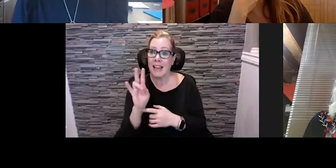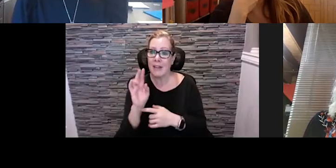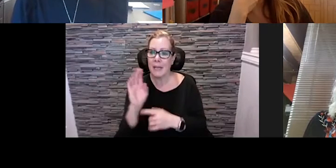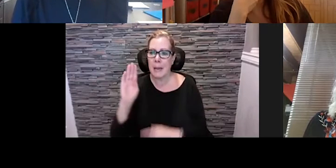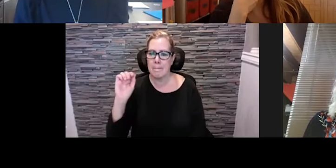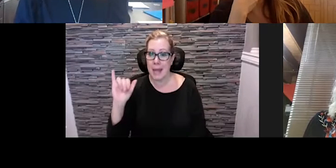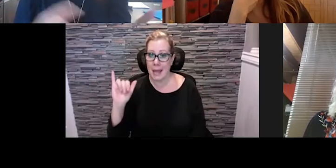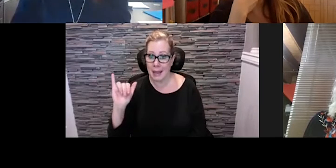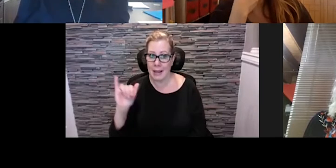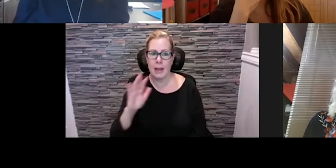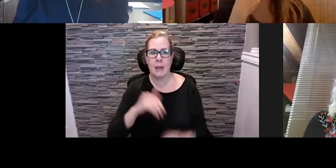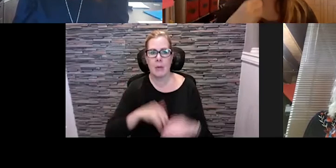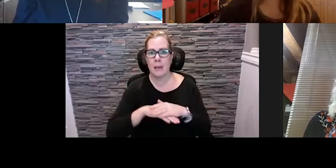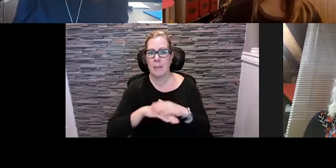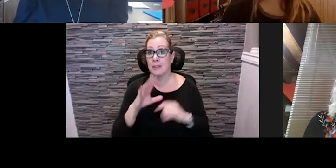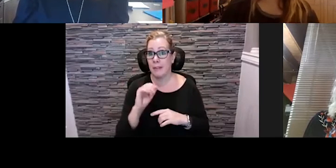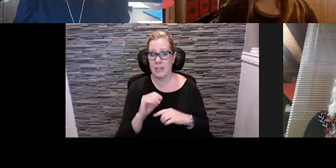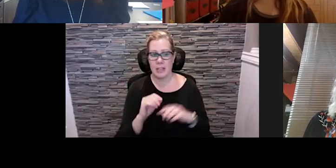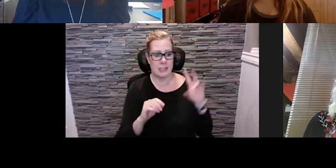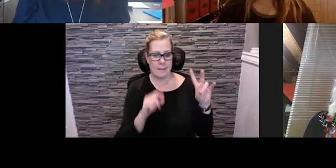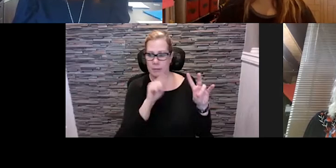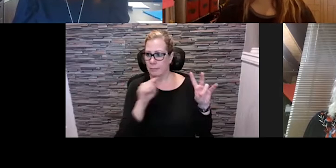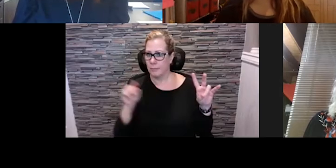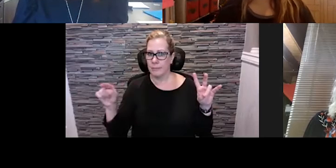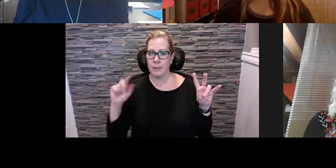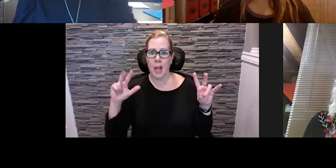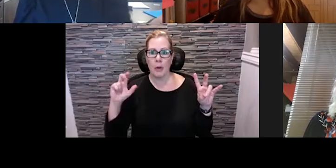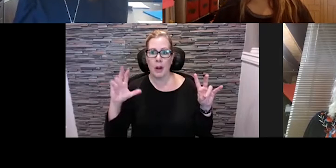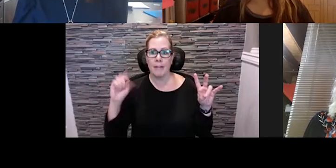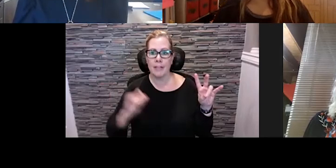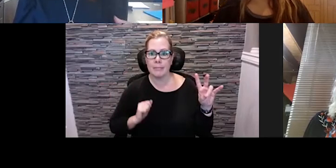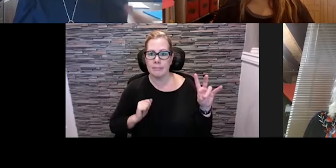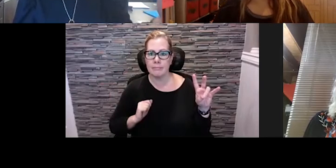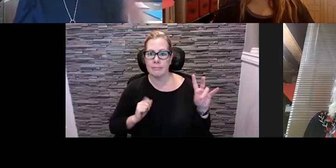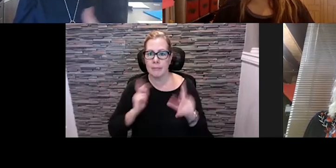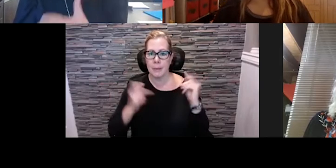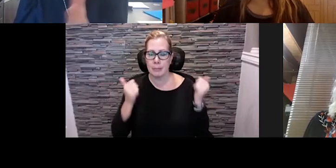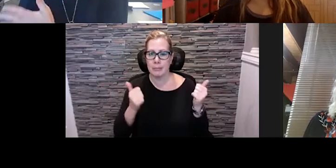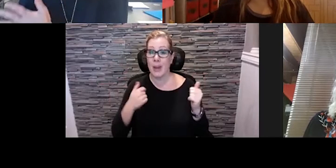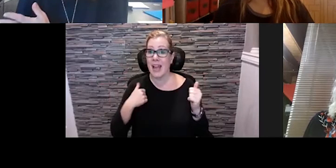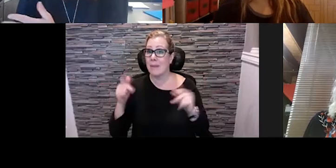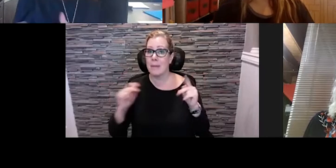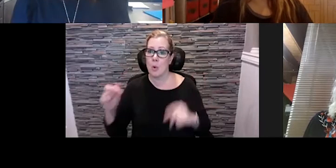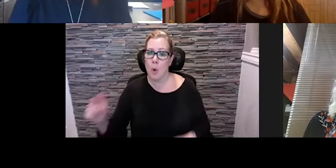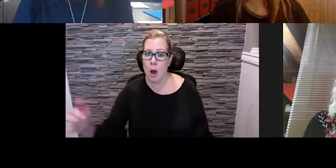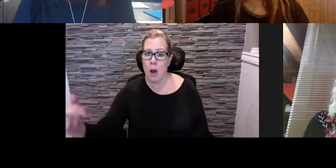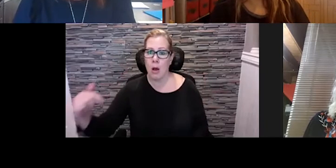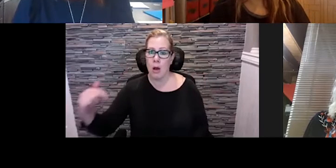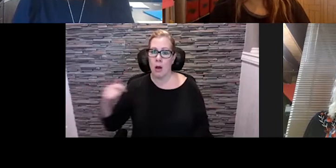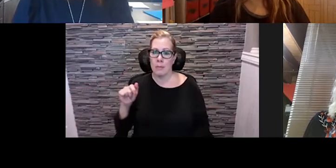inside. Well, those seven retail bays were now 350 people and as people we had people wander in and out of each bay